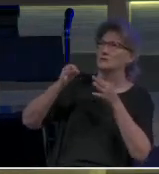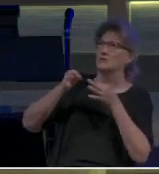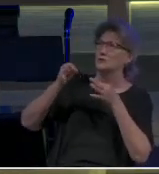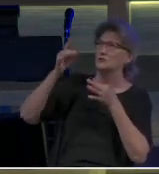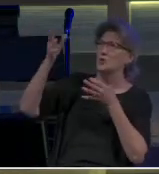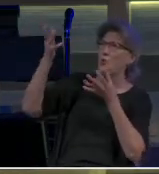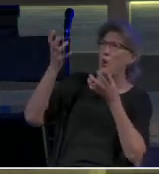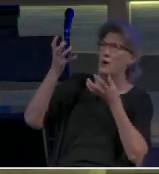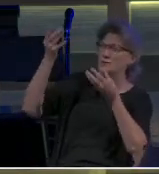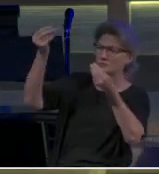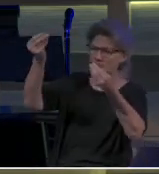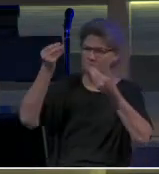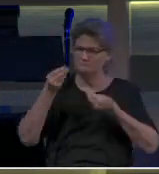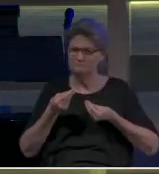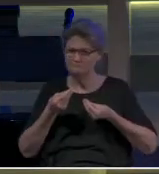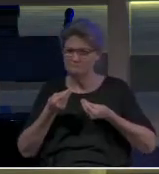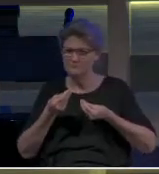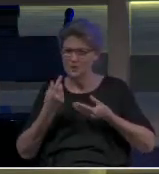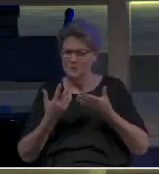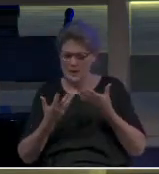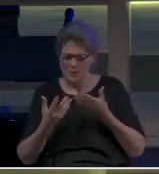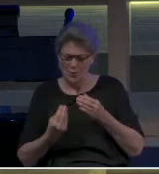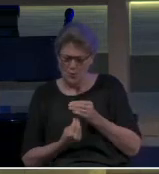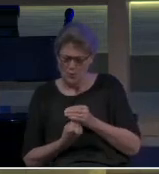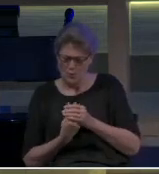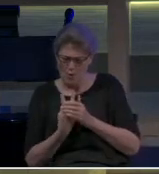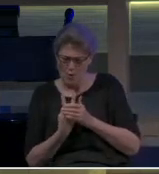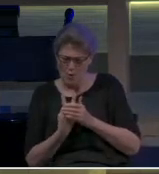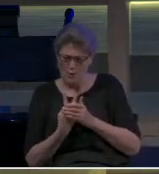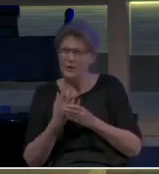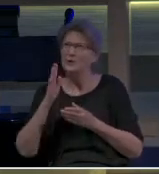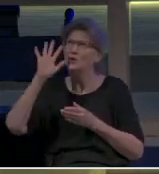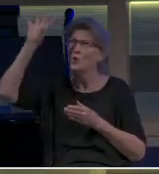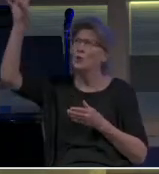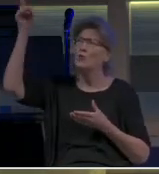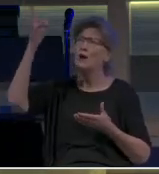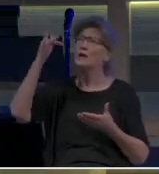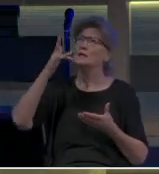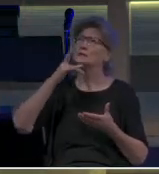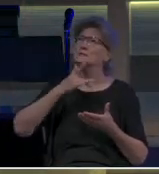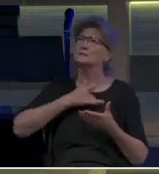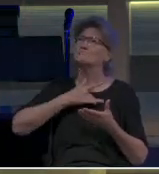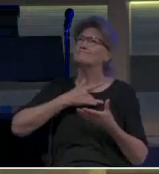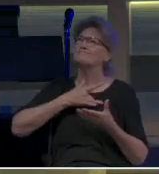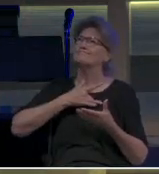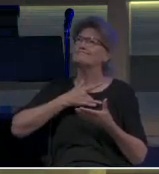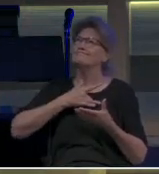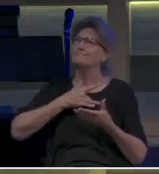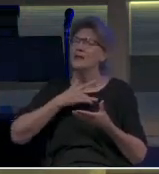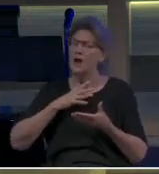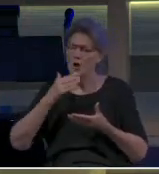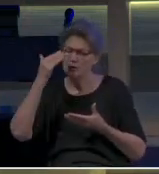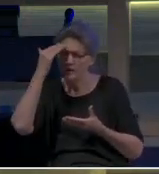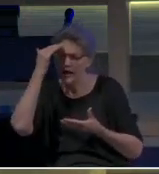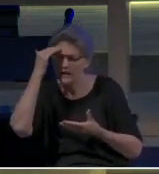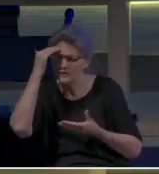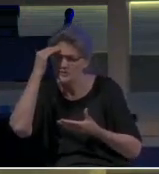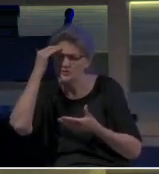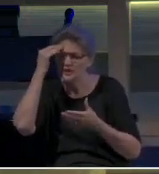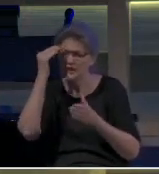desire to give us that we might grow in your grace, that we might grow in our knowledge of our